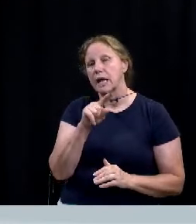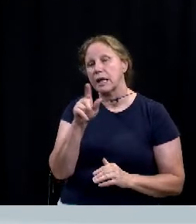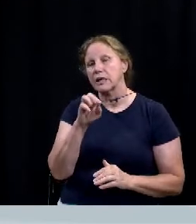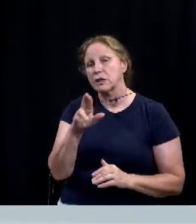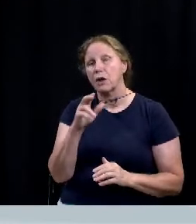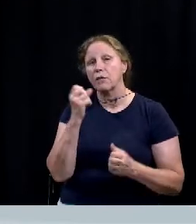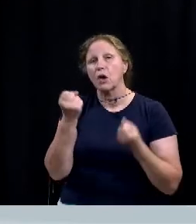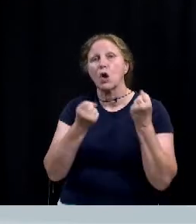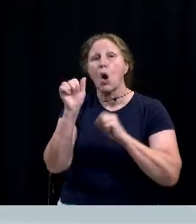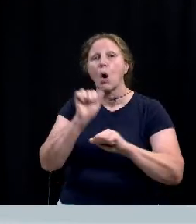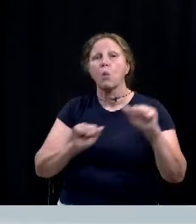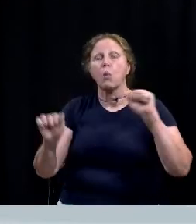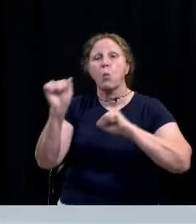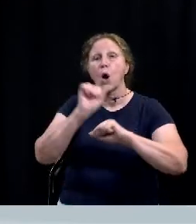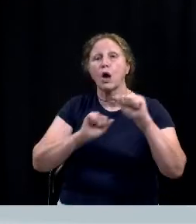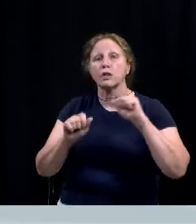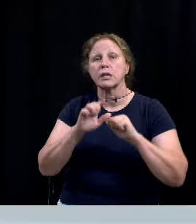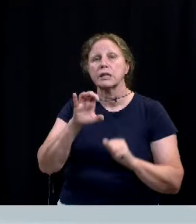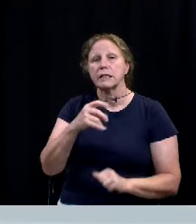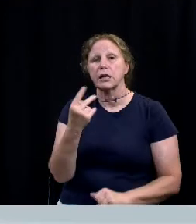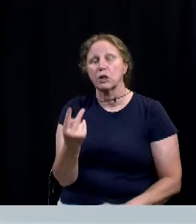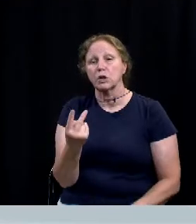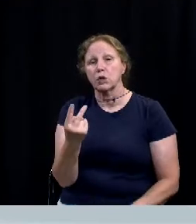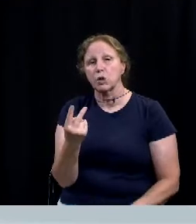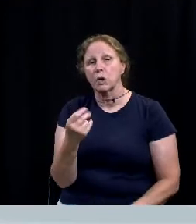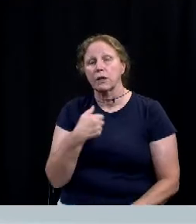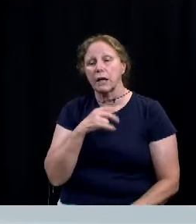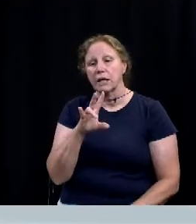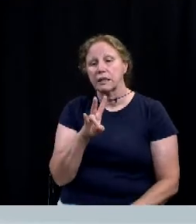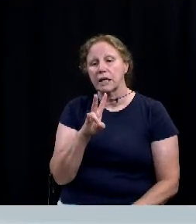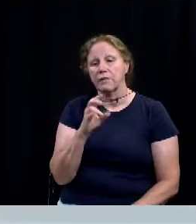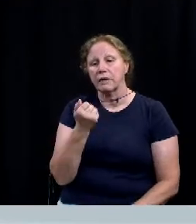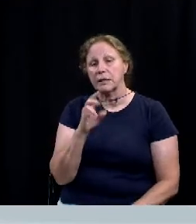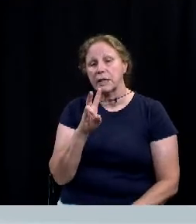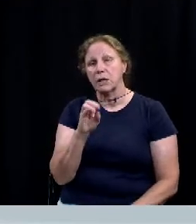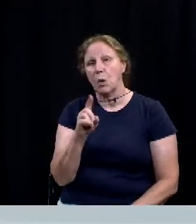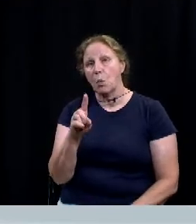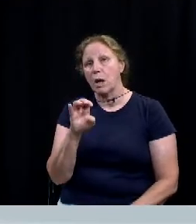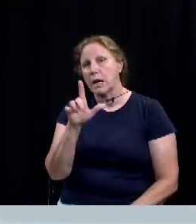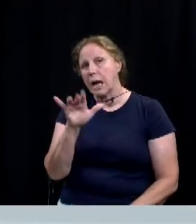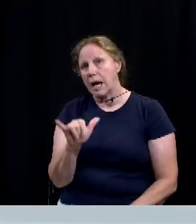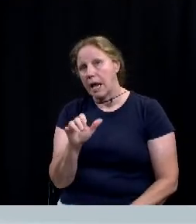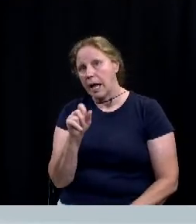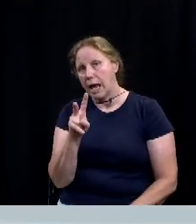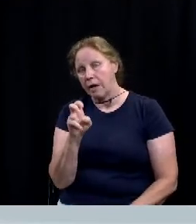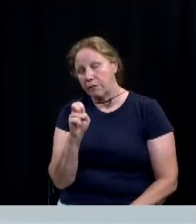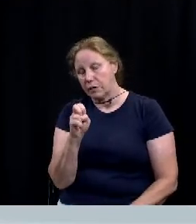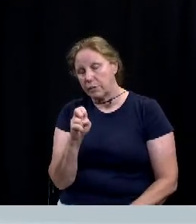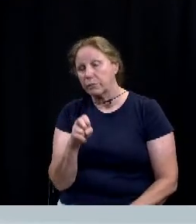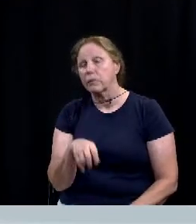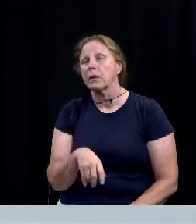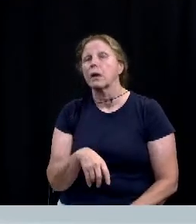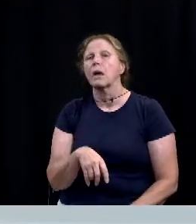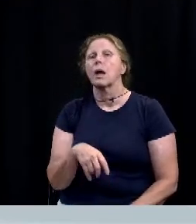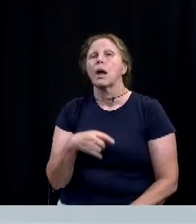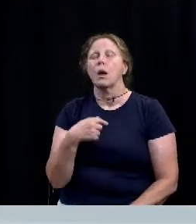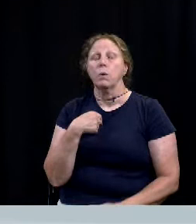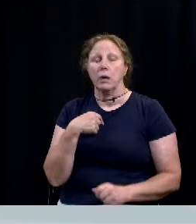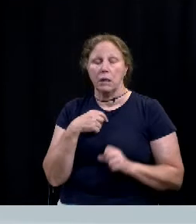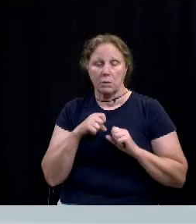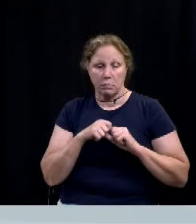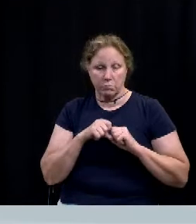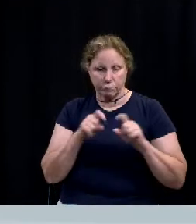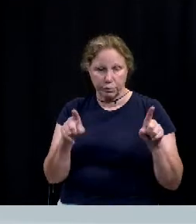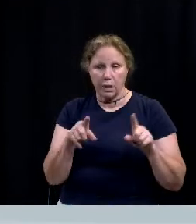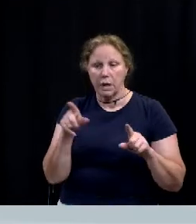car washing establishment and C2 zoning, a property located at 1701 Clay Avenue. We did receive a request from